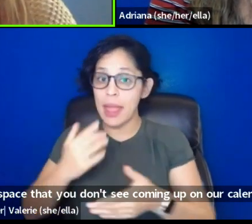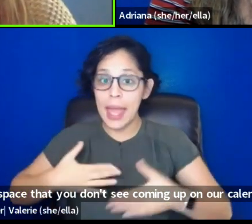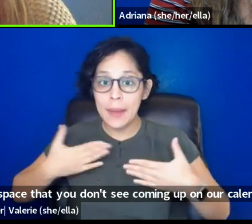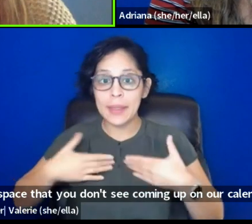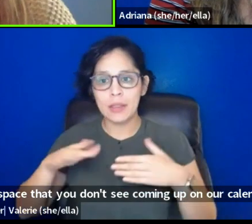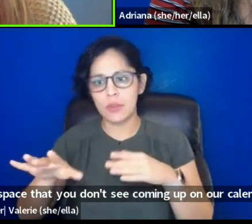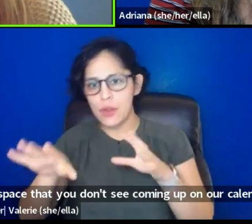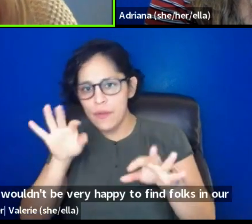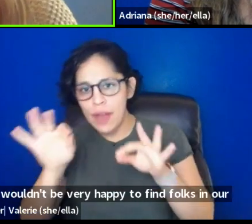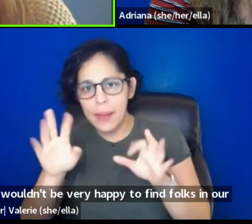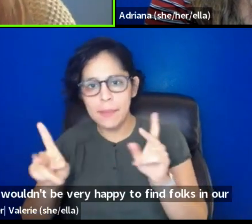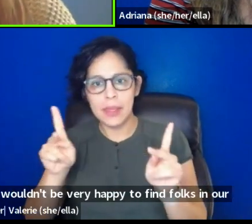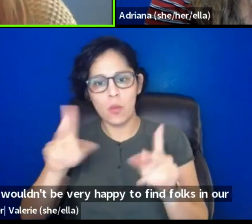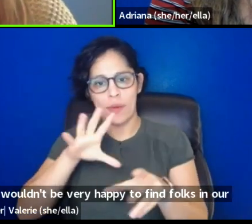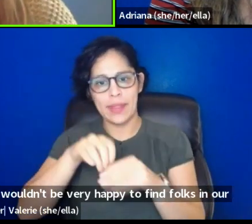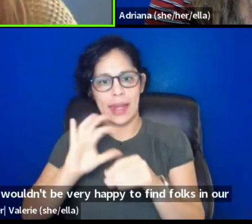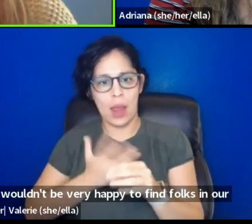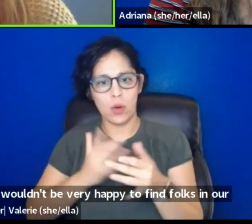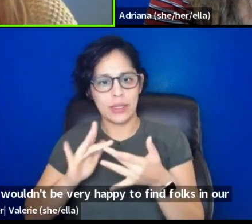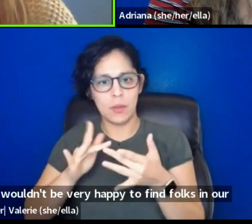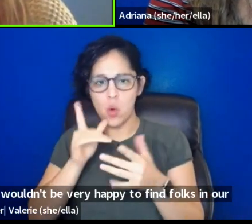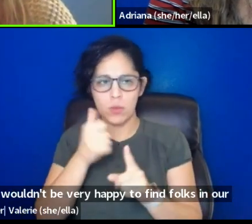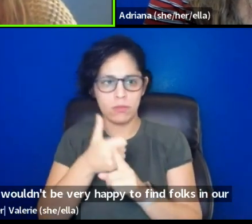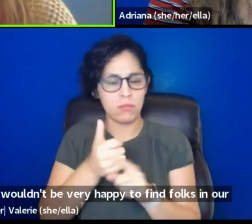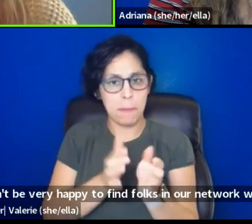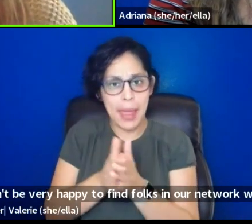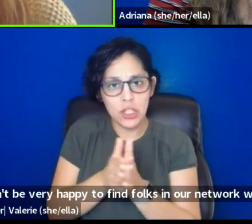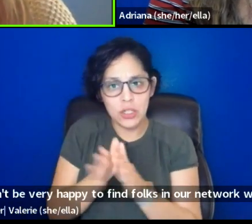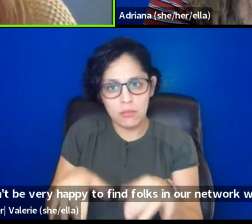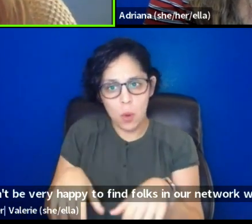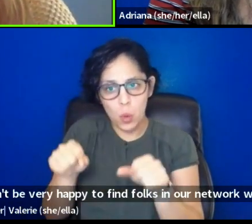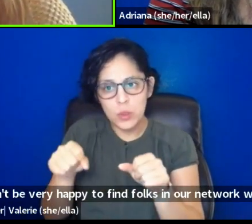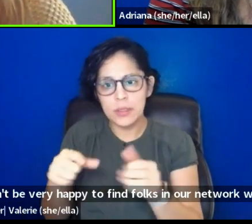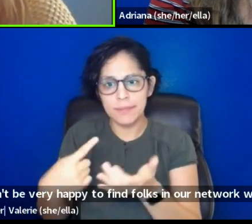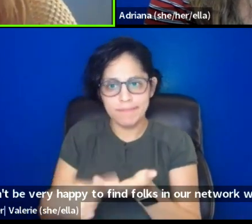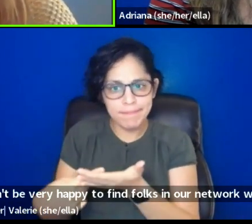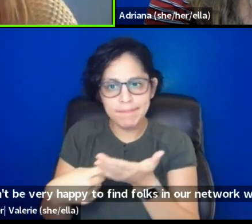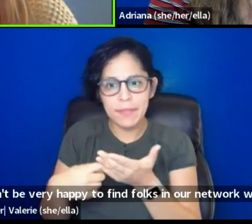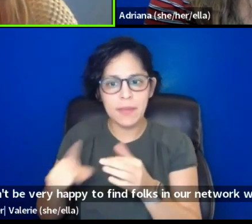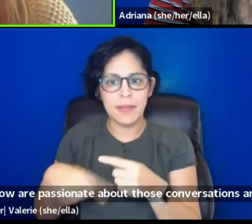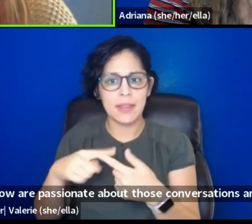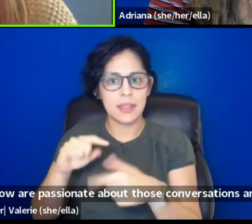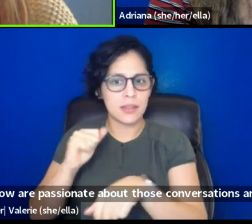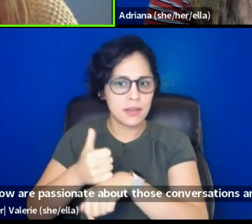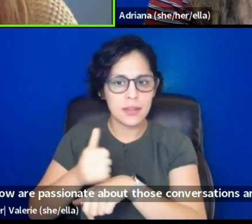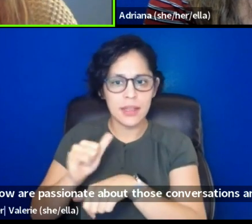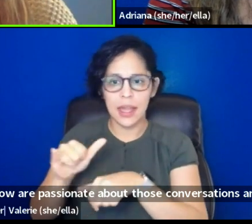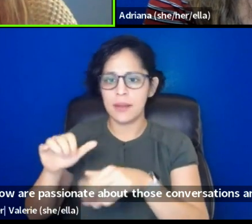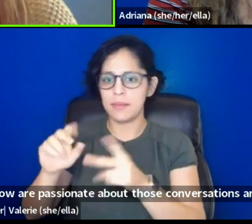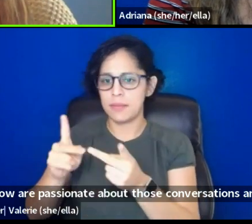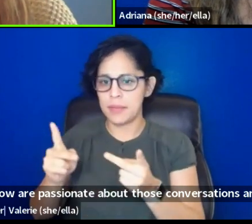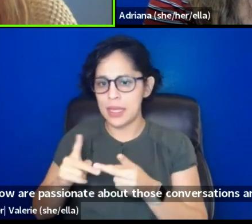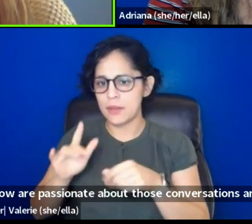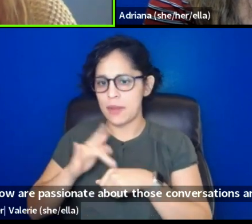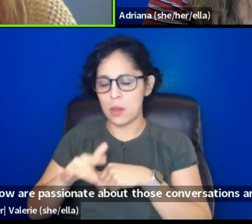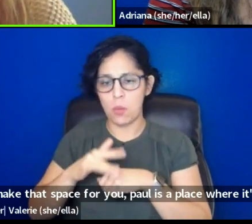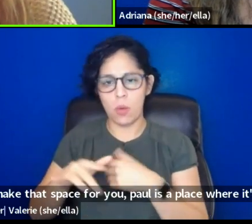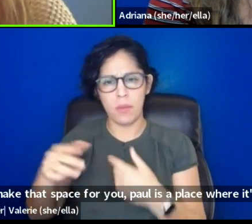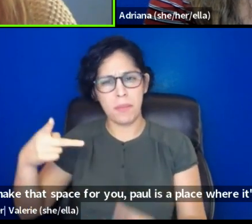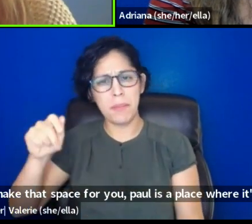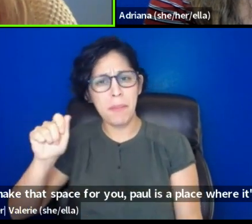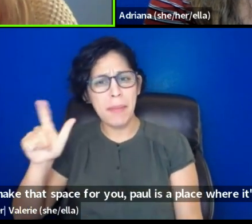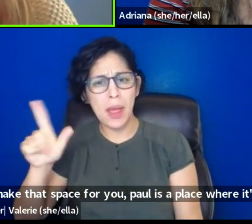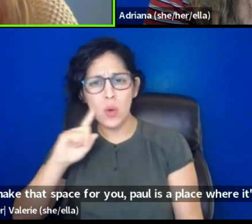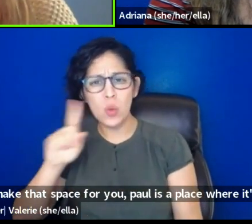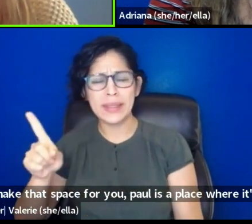folks, um, in our network who we know are passionate about those conversations and, and make that space for you. Pal is a place where it's very